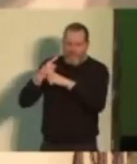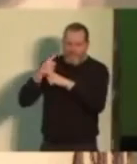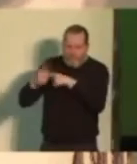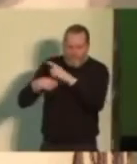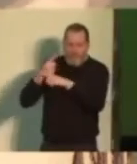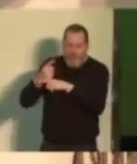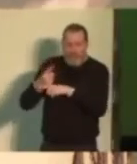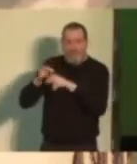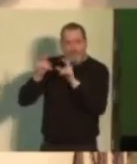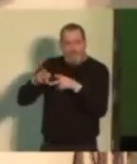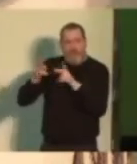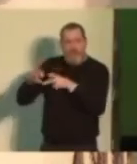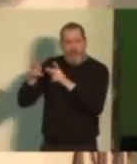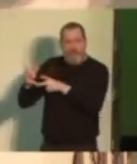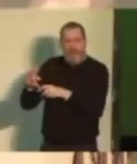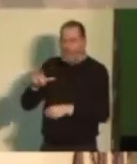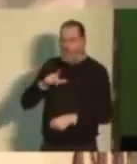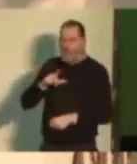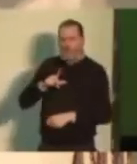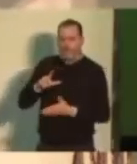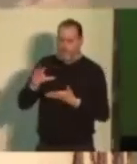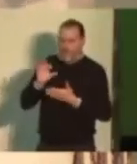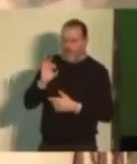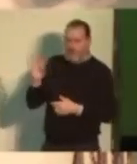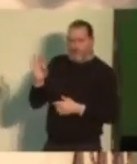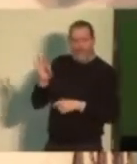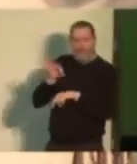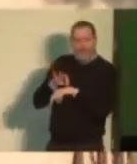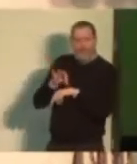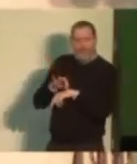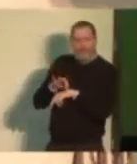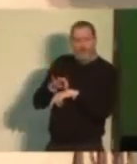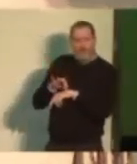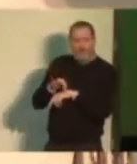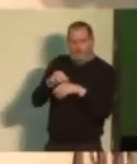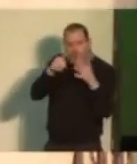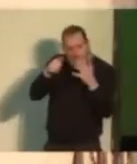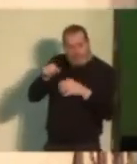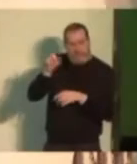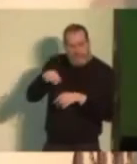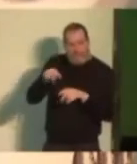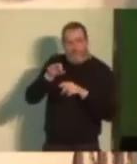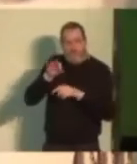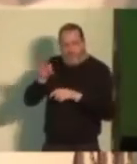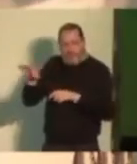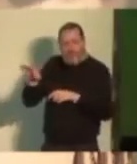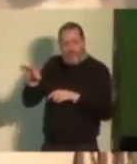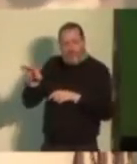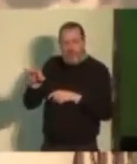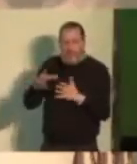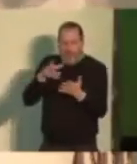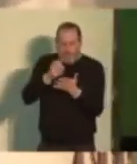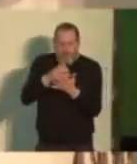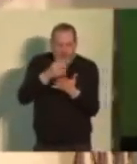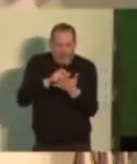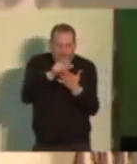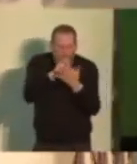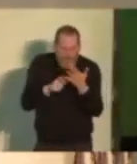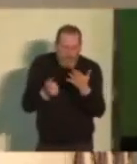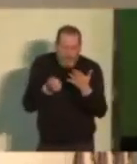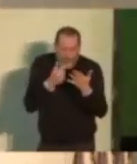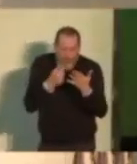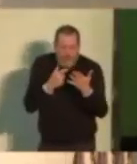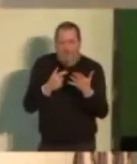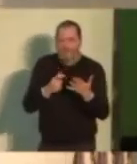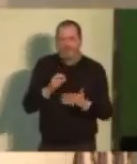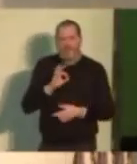they can't get to a doctor when they need to get a doctor. They can't afford the outrageous cost of prescription drugs because we remain